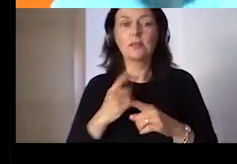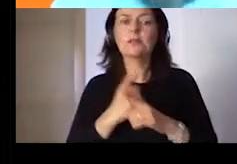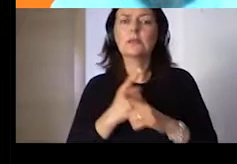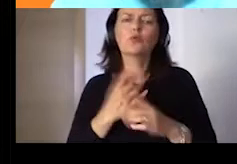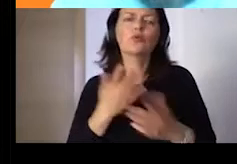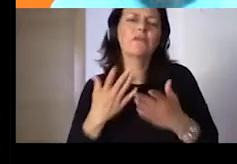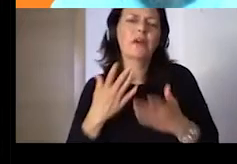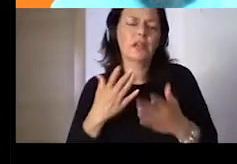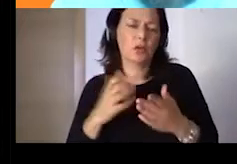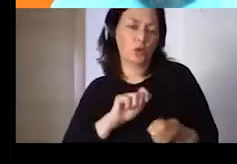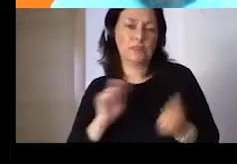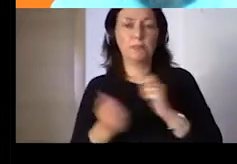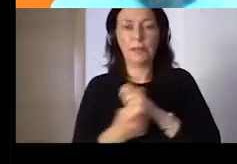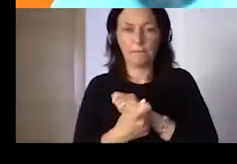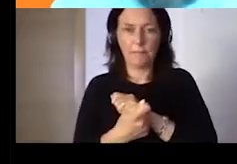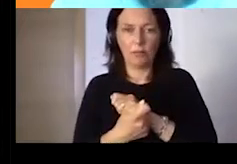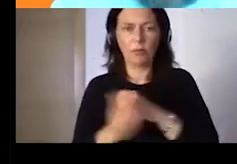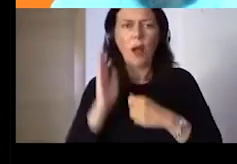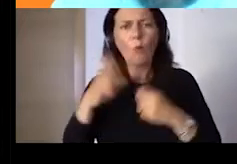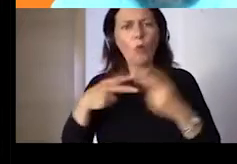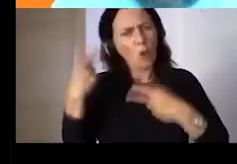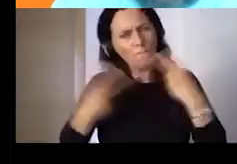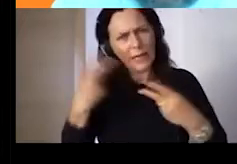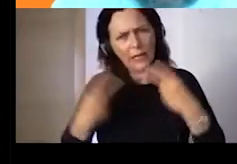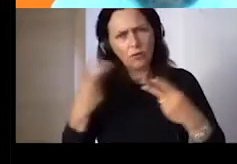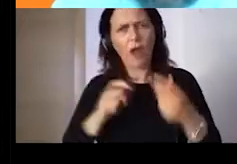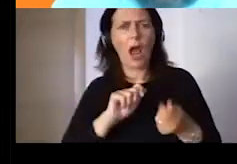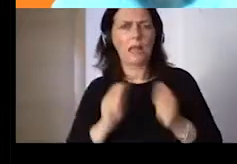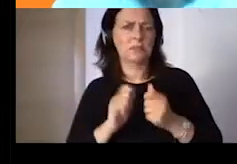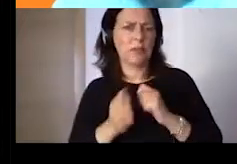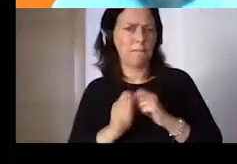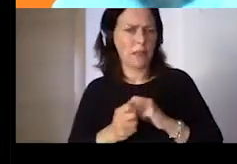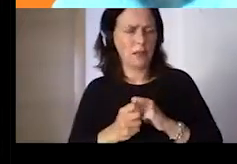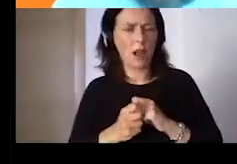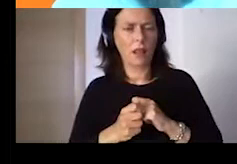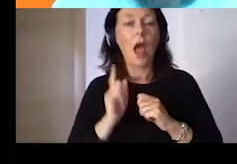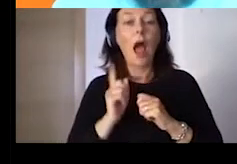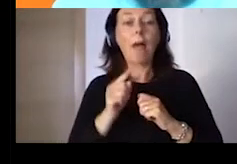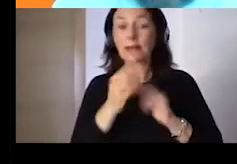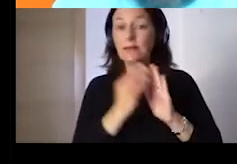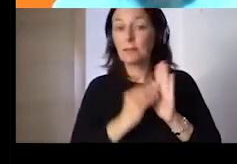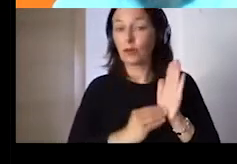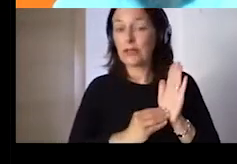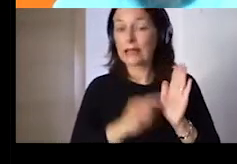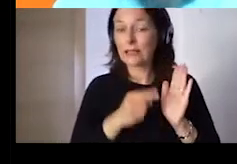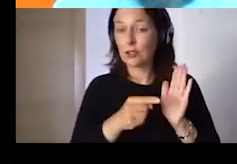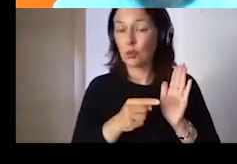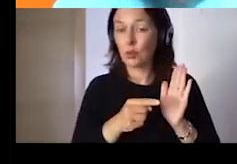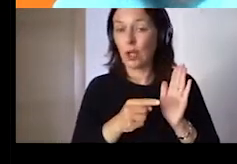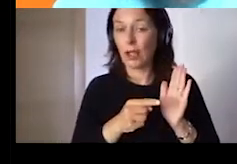data here about above basic